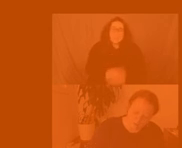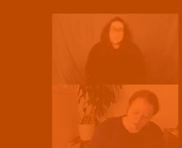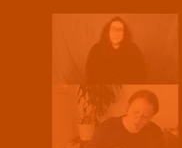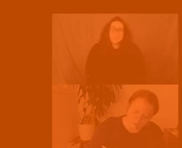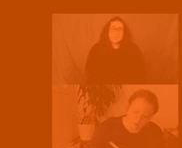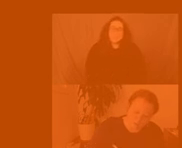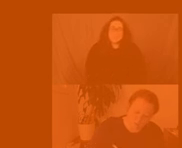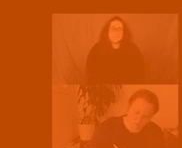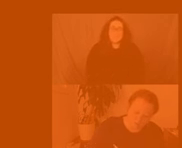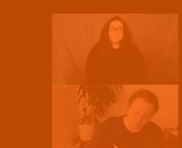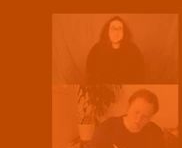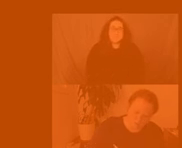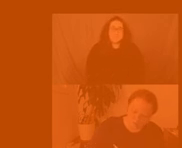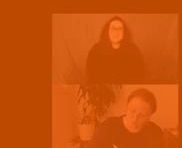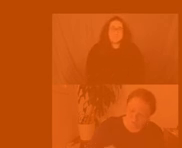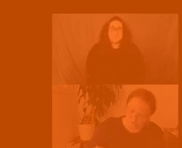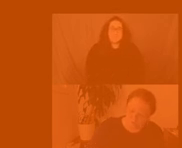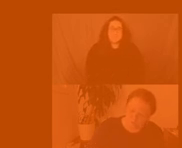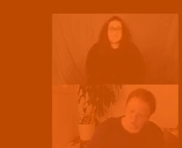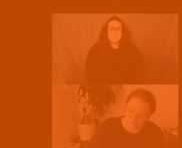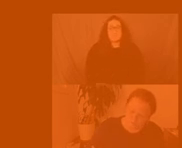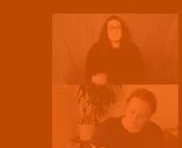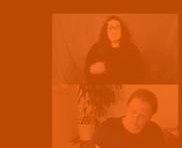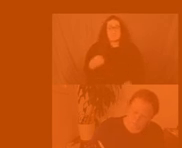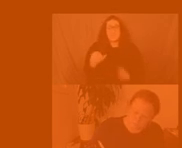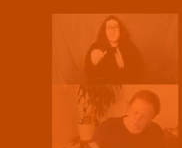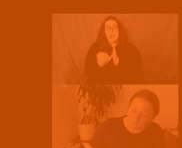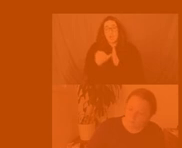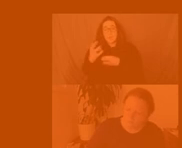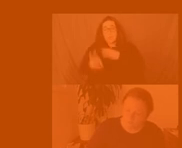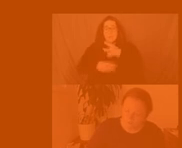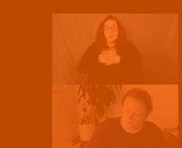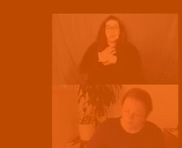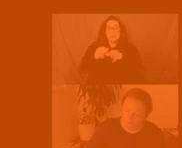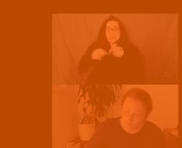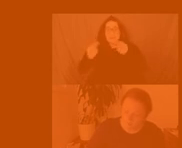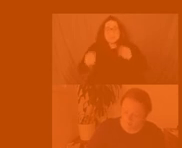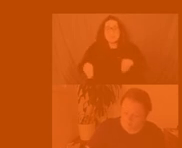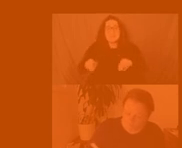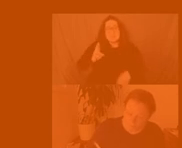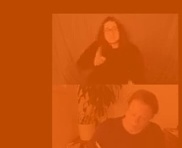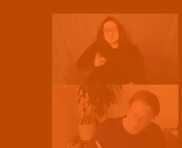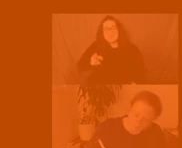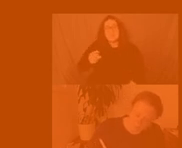art historical gallery art world museum sphere and